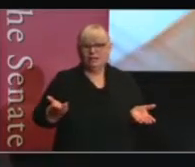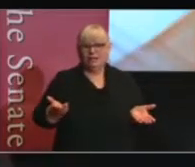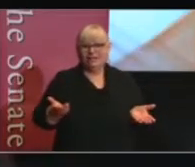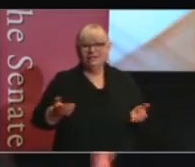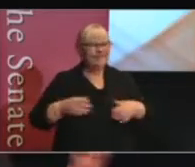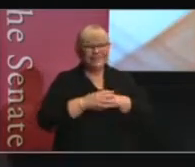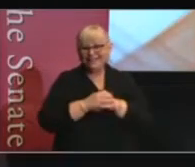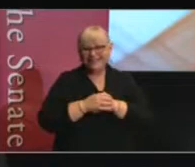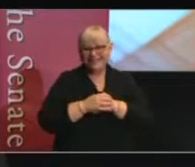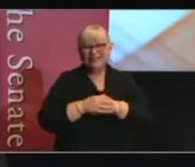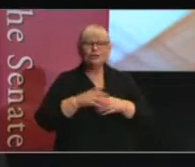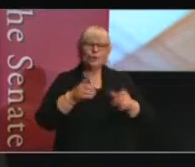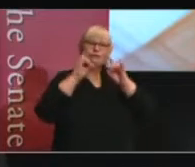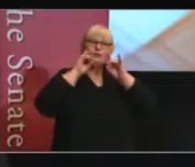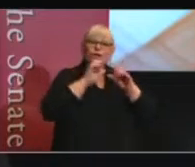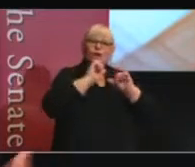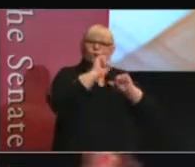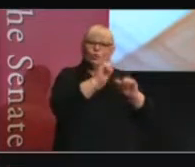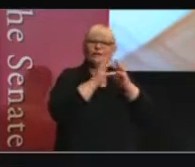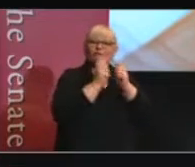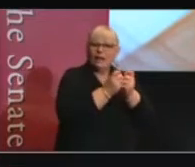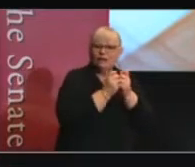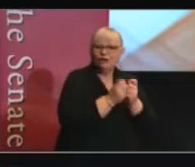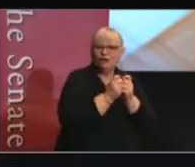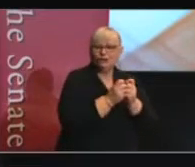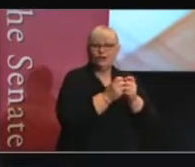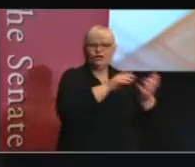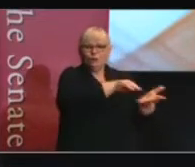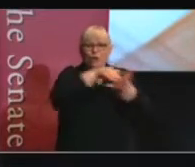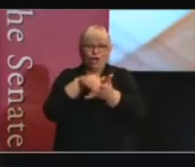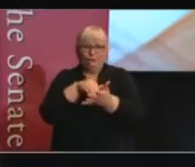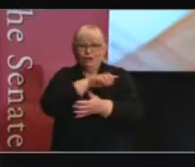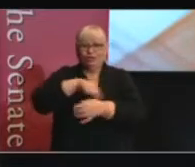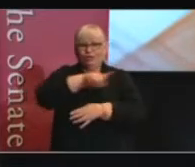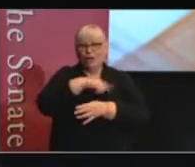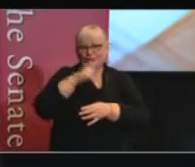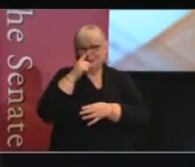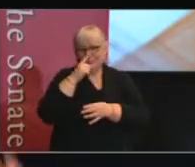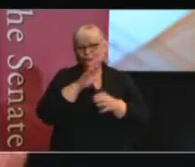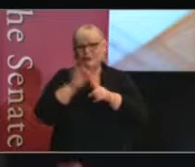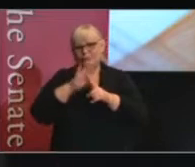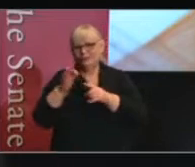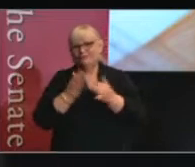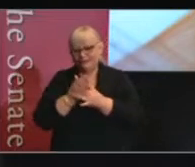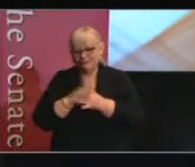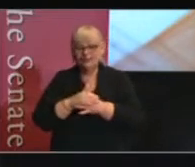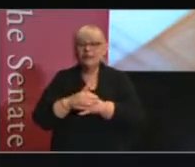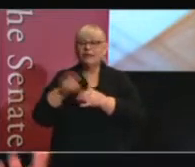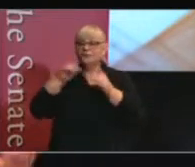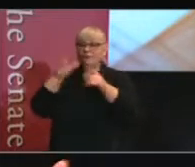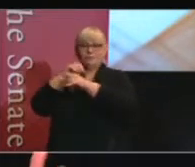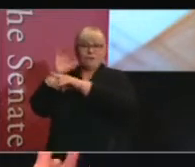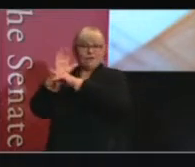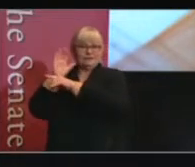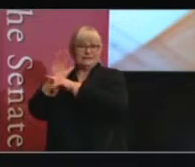the value of your work through evaluation will help those smaller jurisdictions to improve. At the international level,